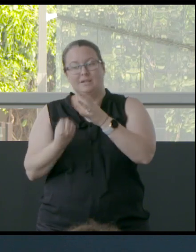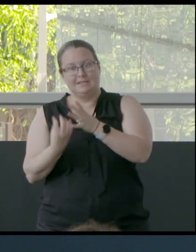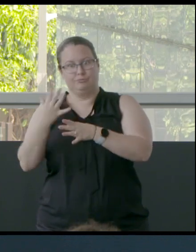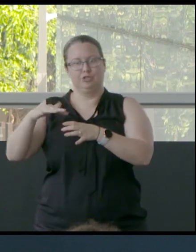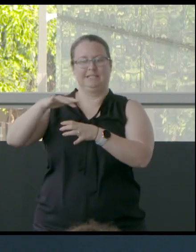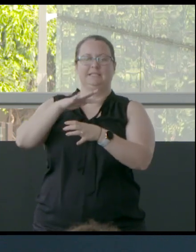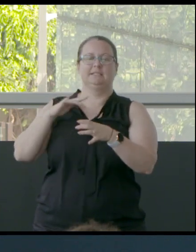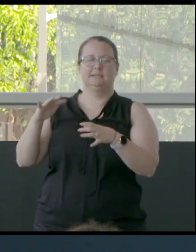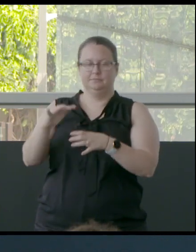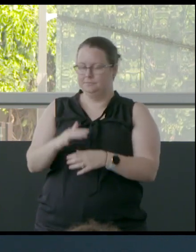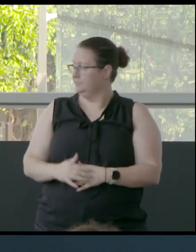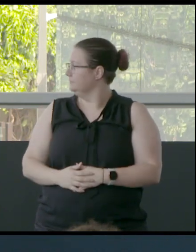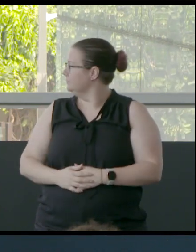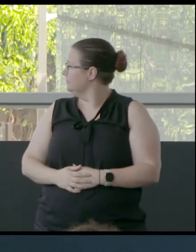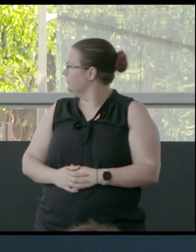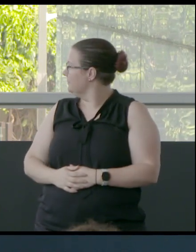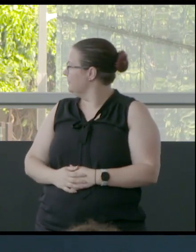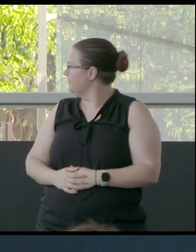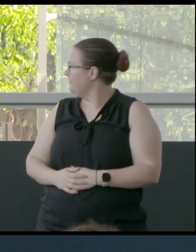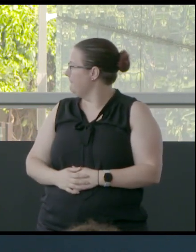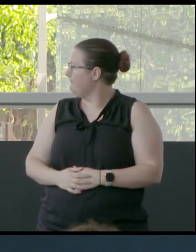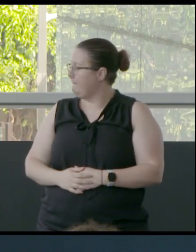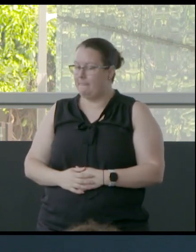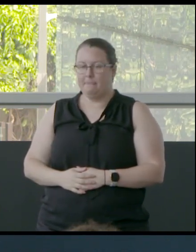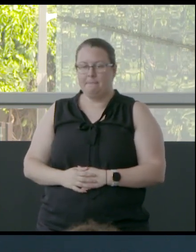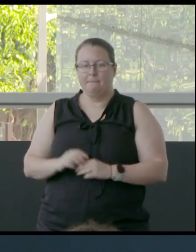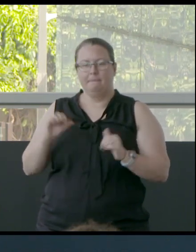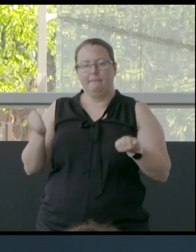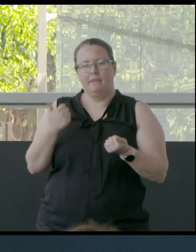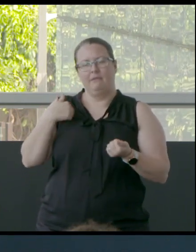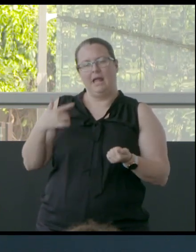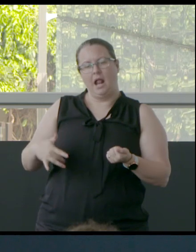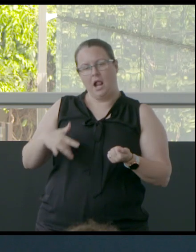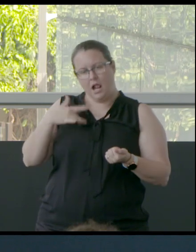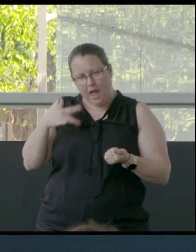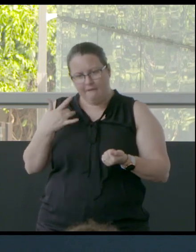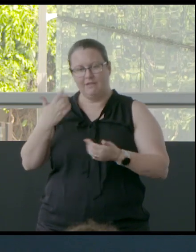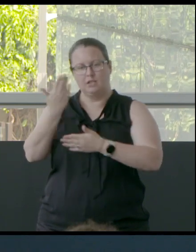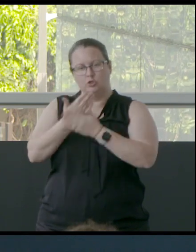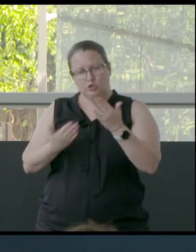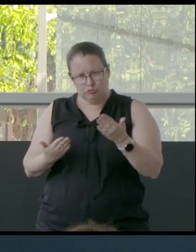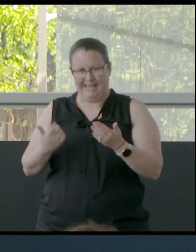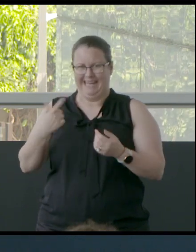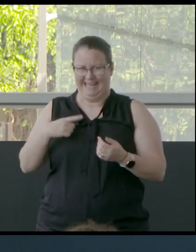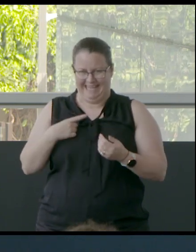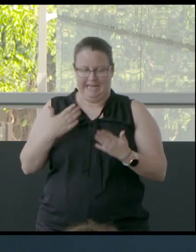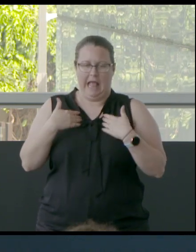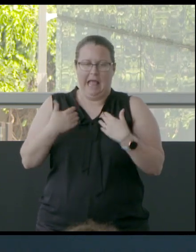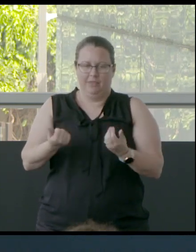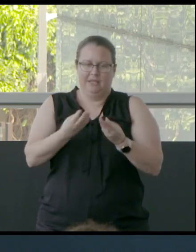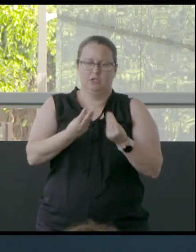so much of our life and story does rely on healthy saltwater country.